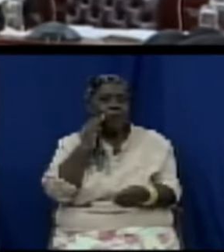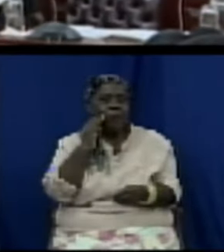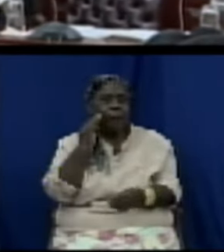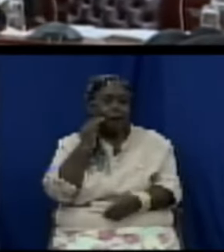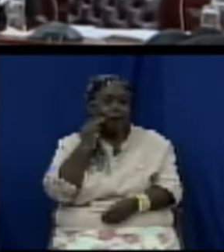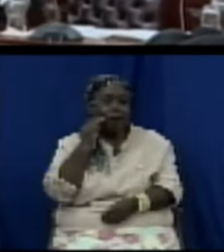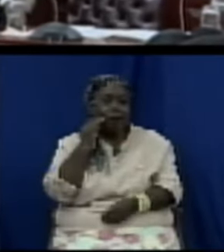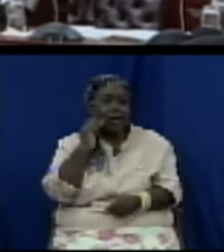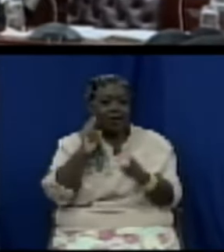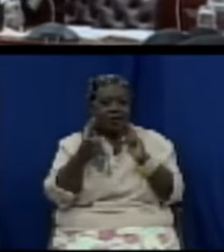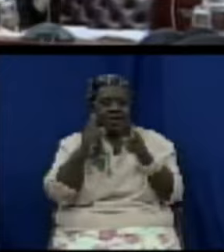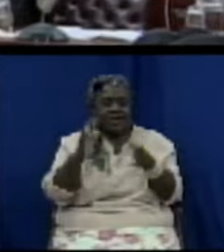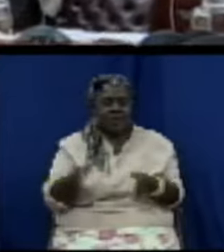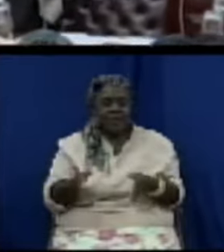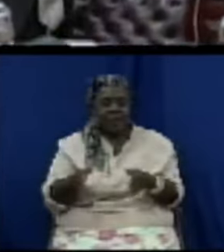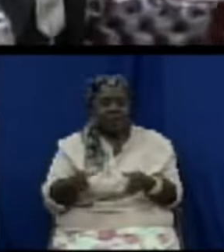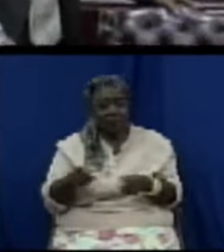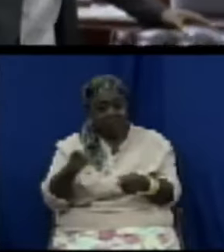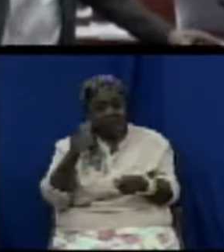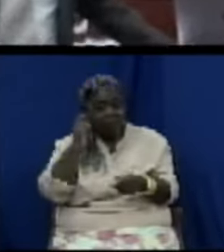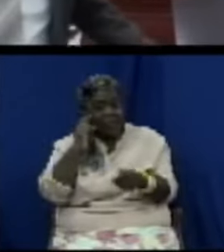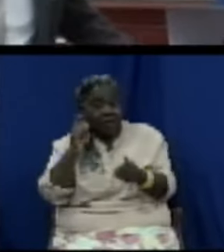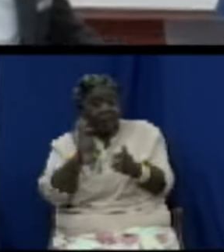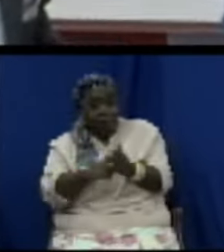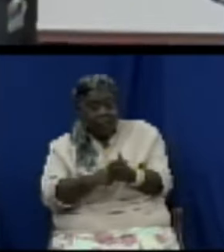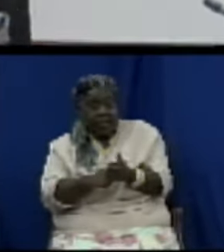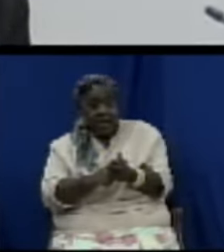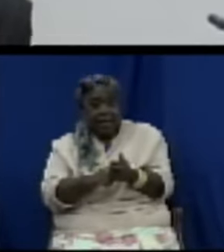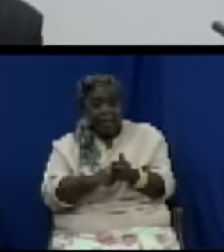I recognize the Honorable Member for St. Christopher 6.